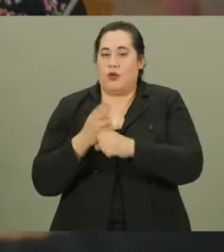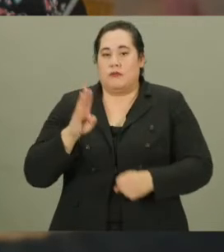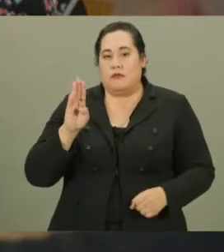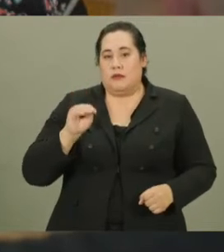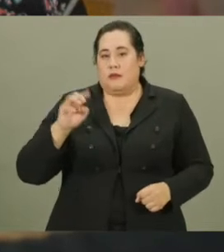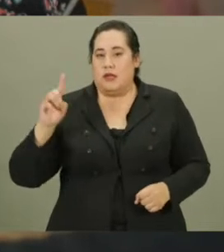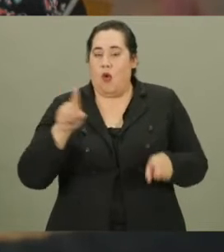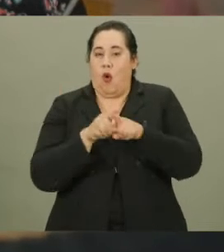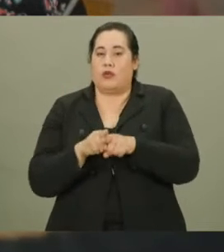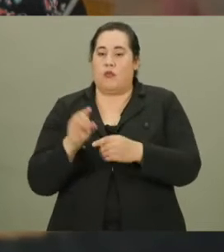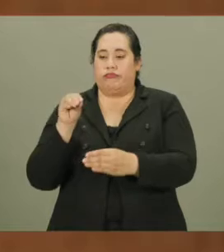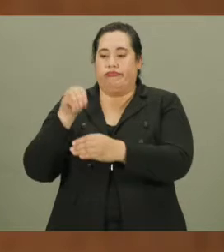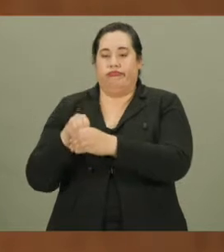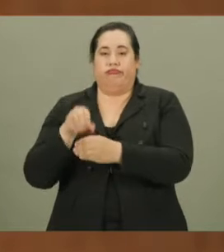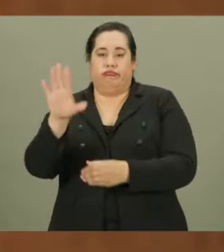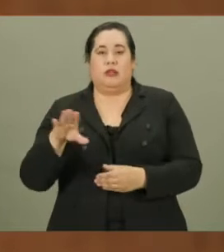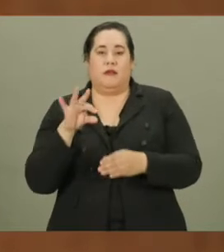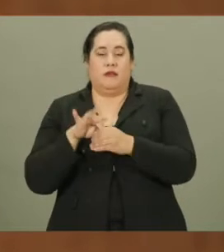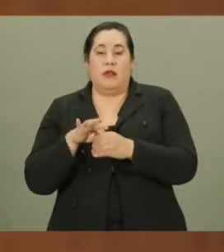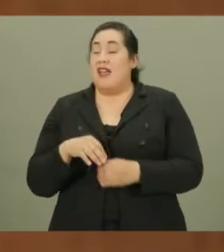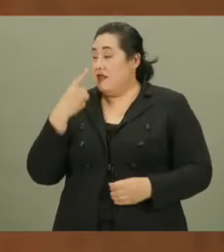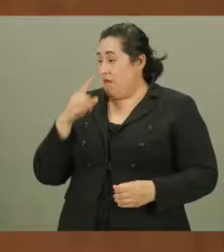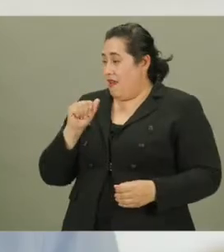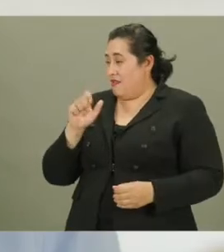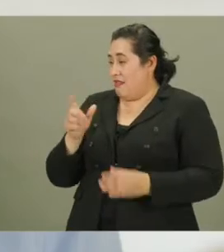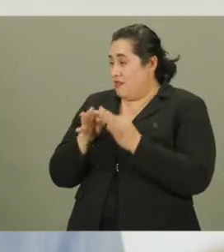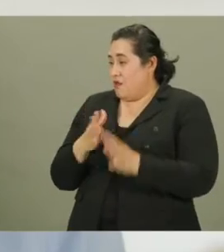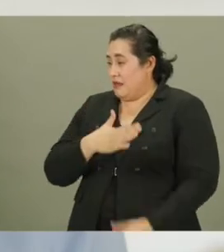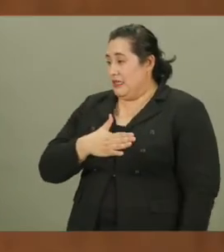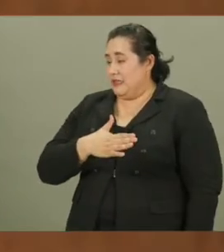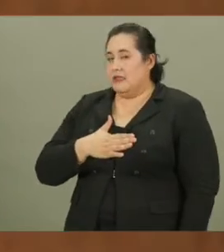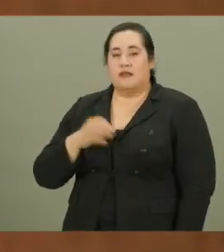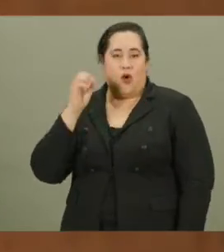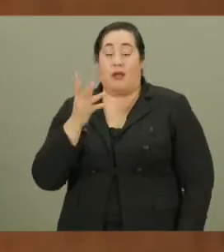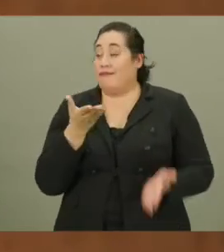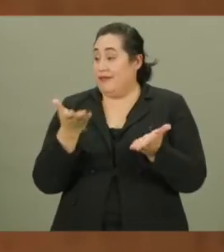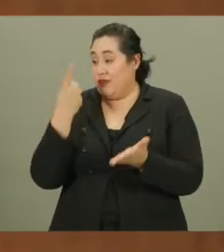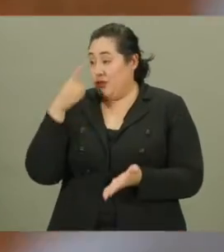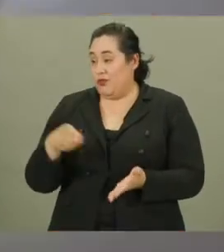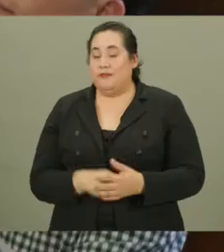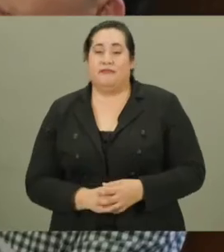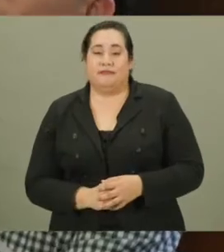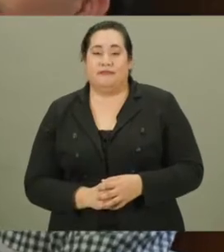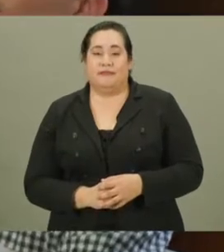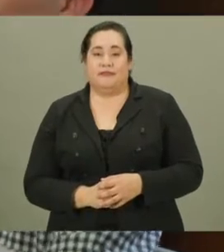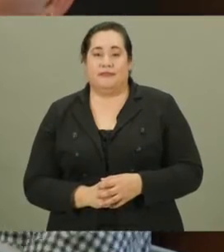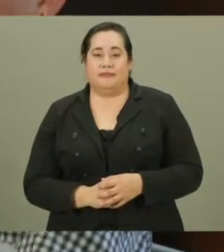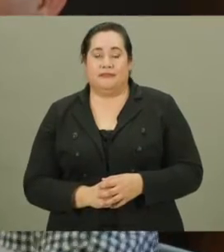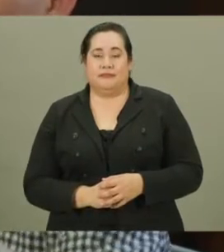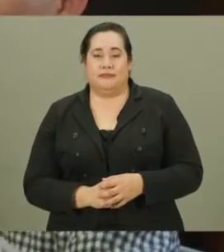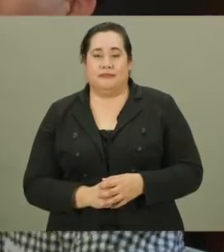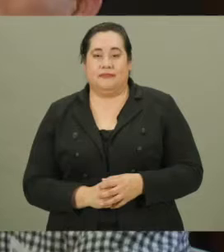marking device and cast their ballot. Can I have an ASL interpreter please? Okay, they're here ready for you. Thank you.